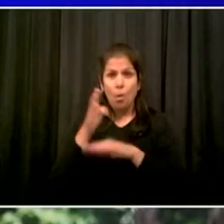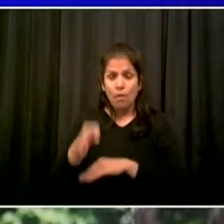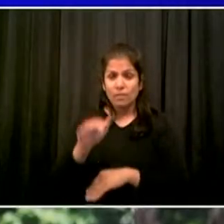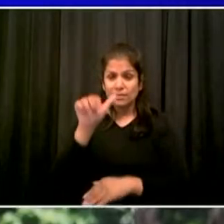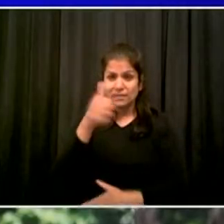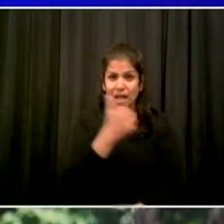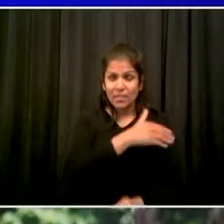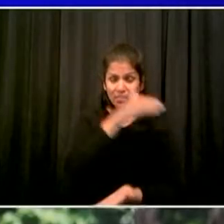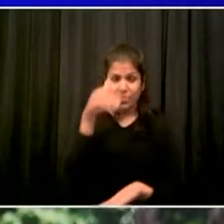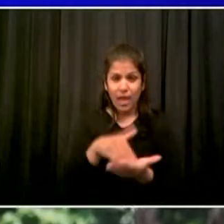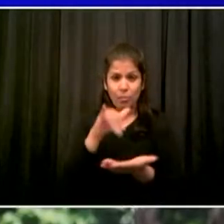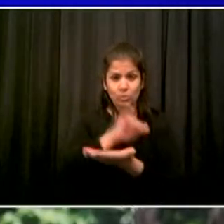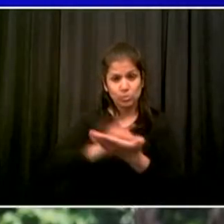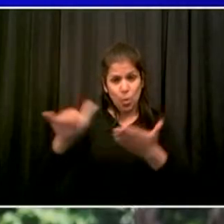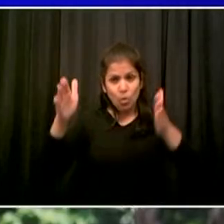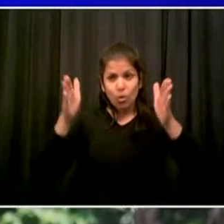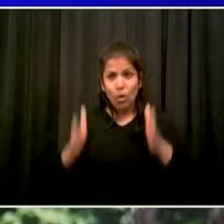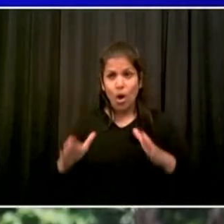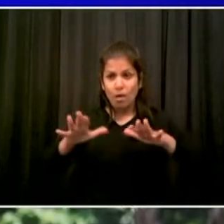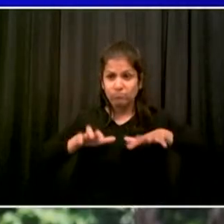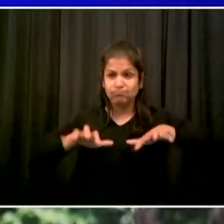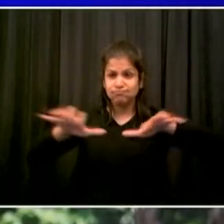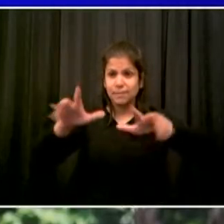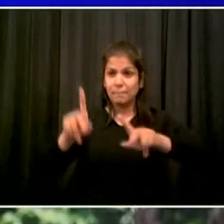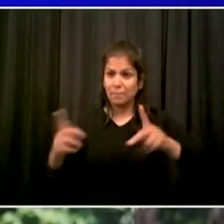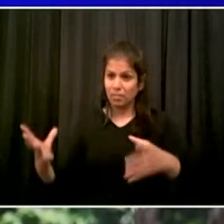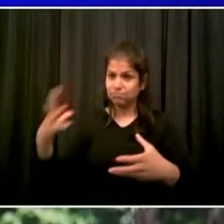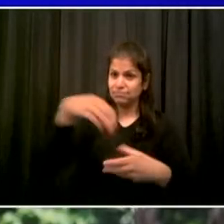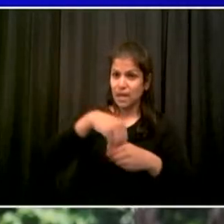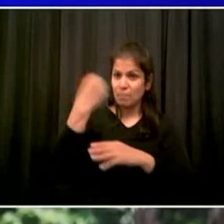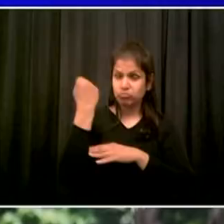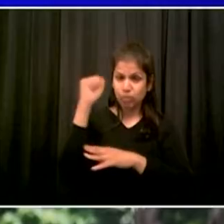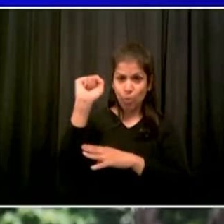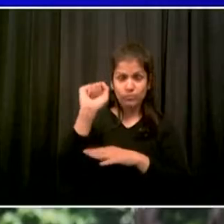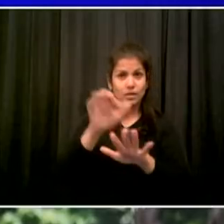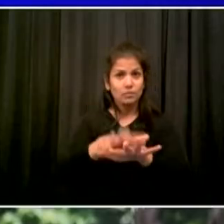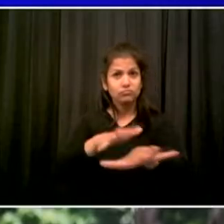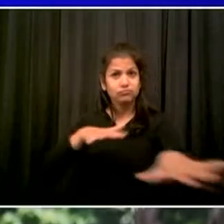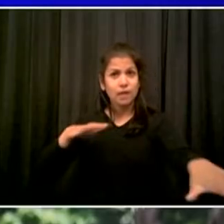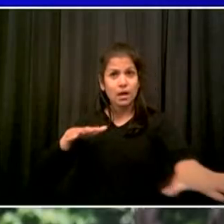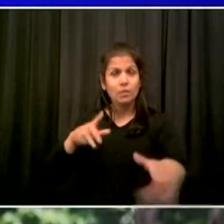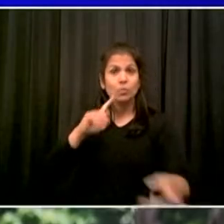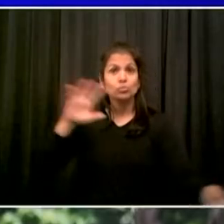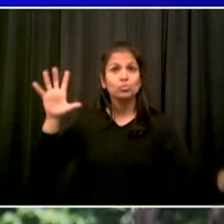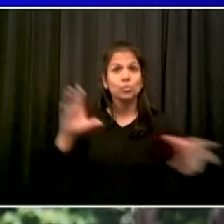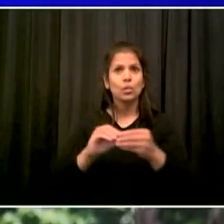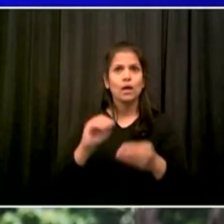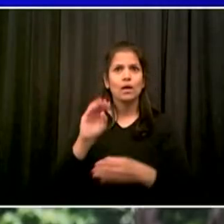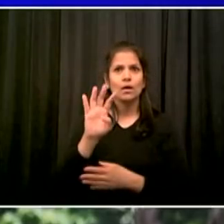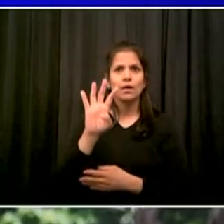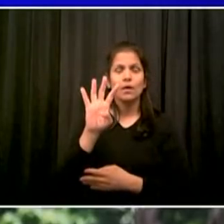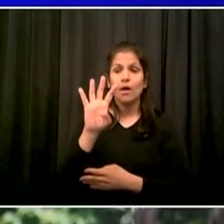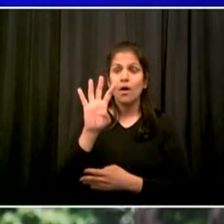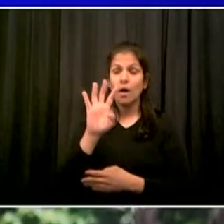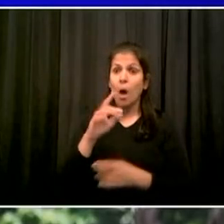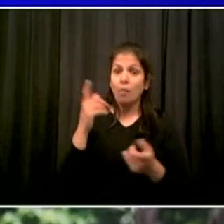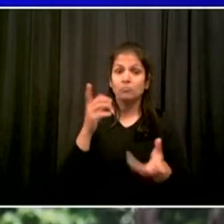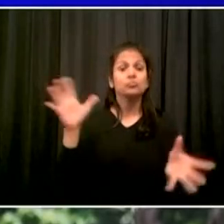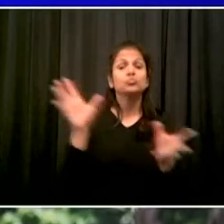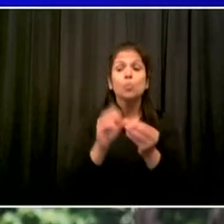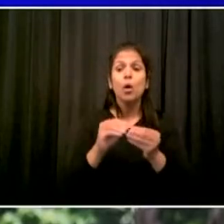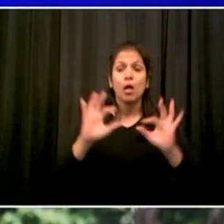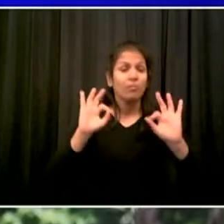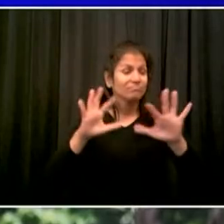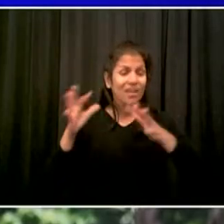four arrests and 24 summonses in the entire day. We've had five days in a row,